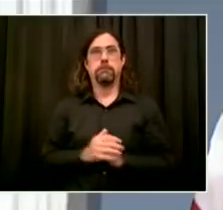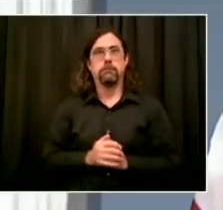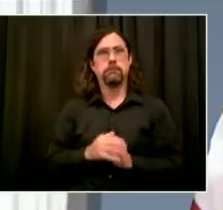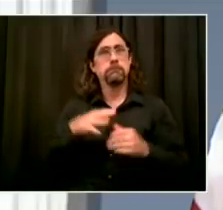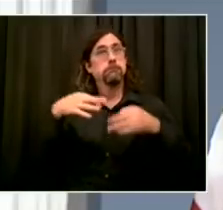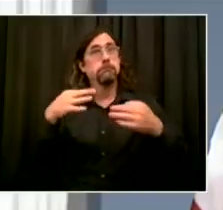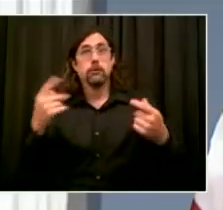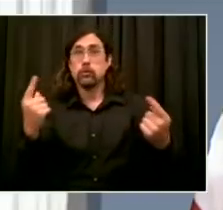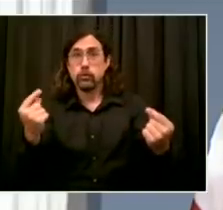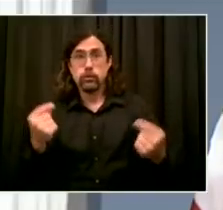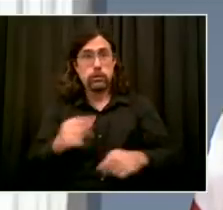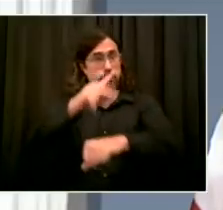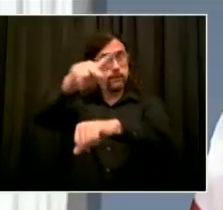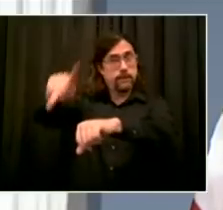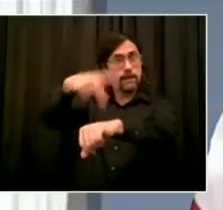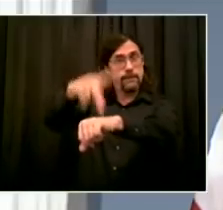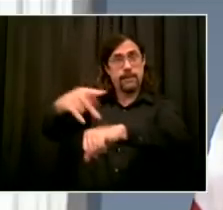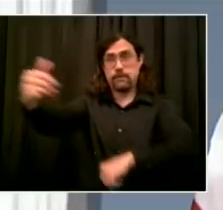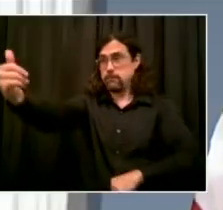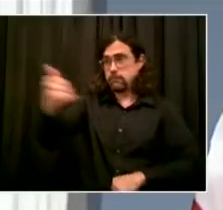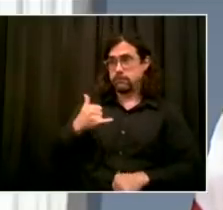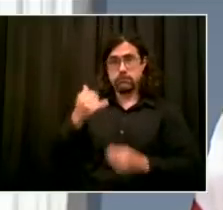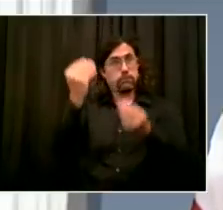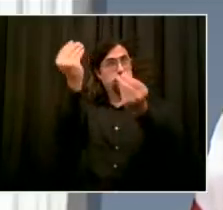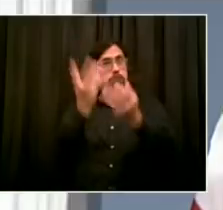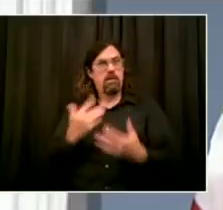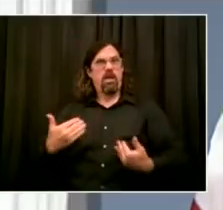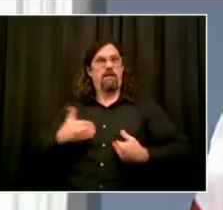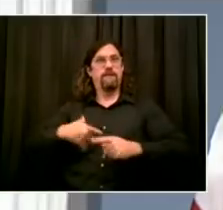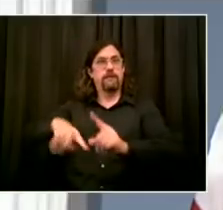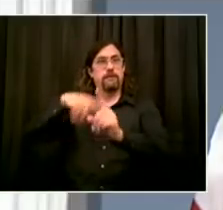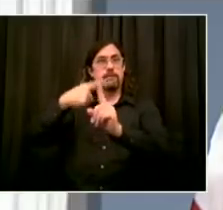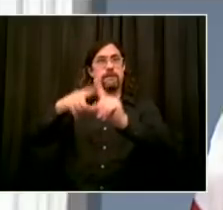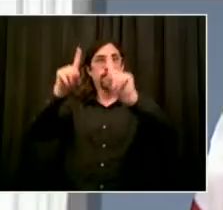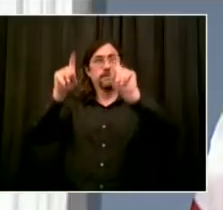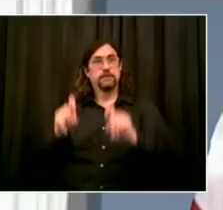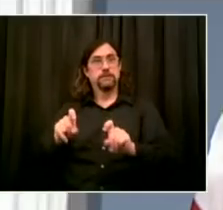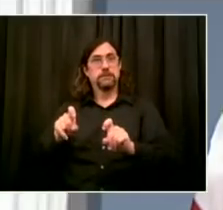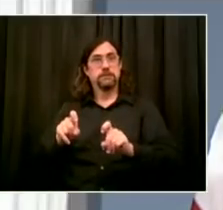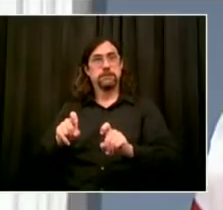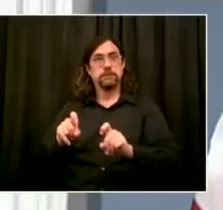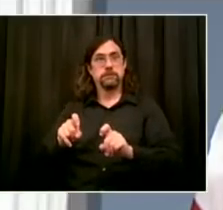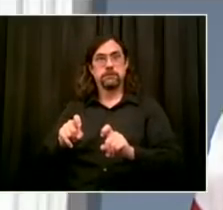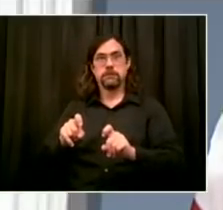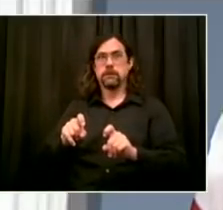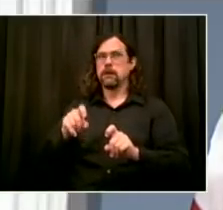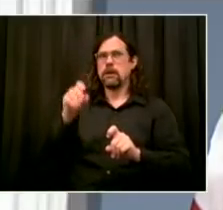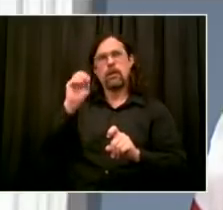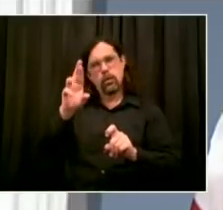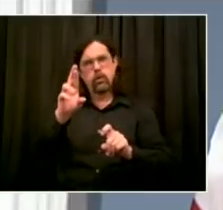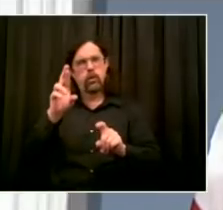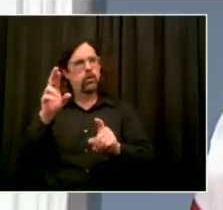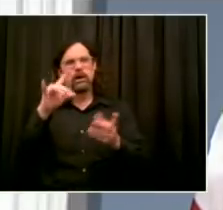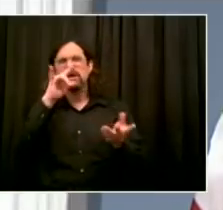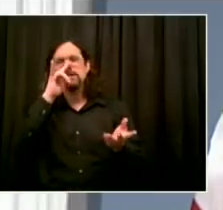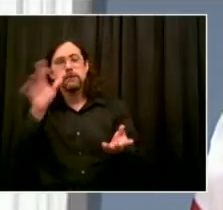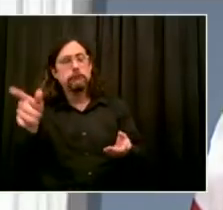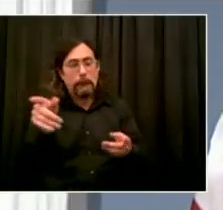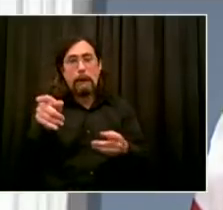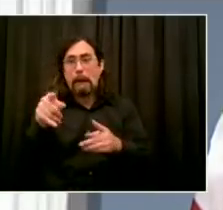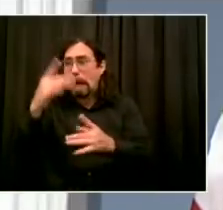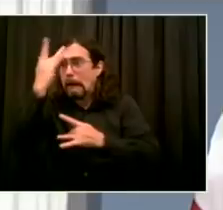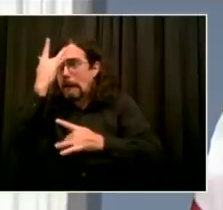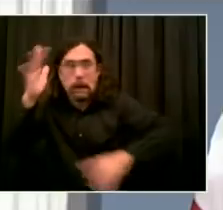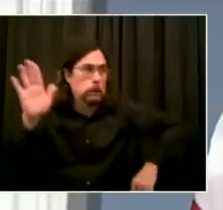case or an individual that's been sent home or was absent with COVID-like symptoms. We're inputting that case, and we're going